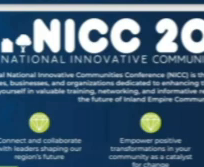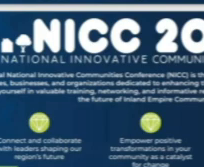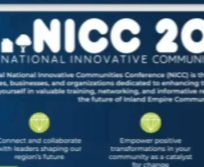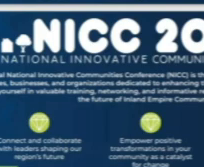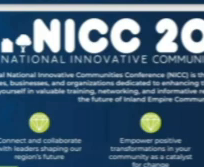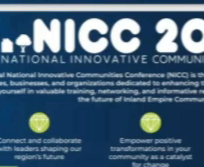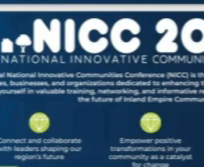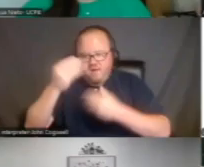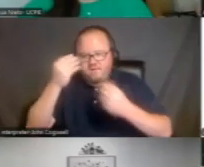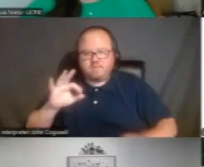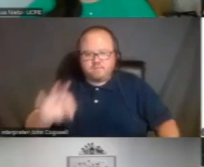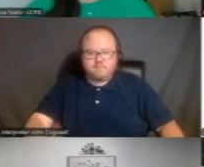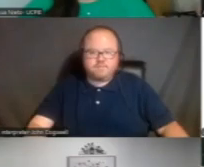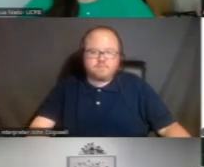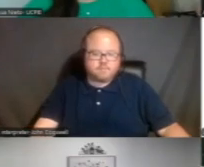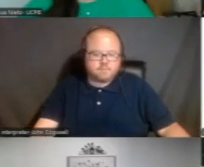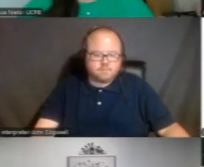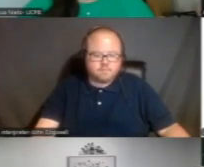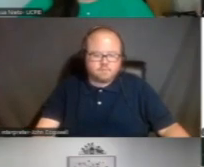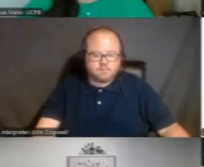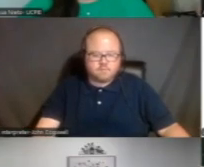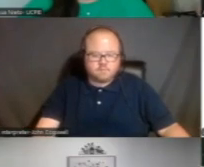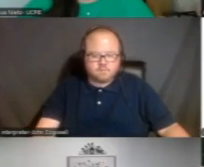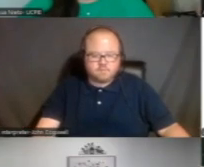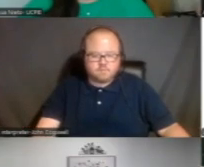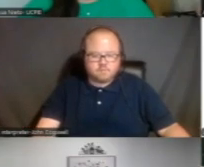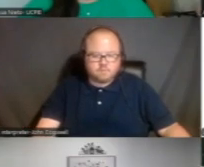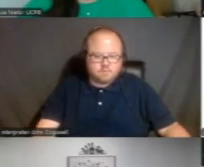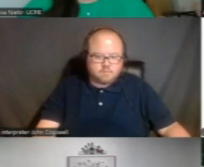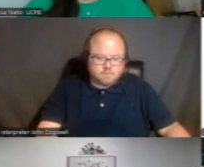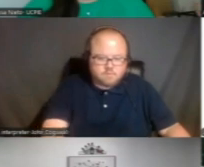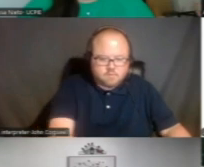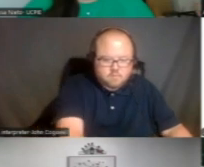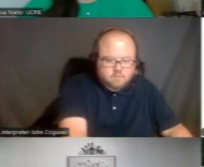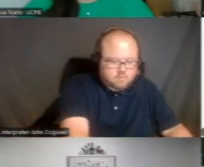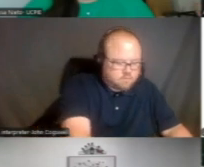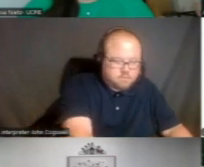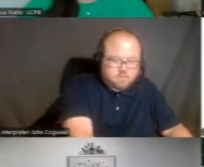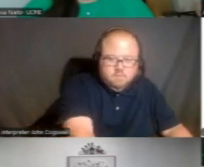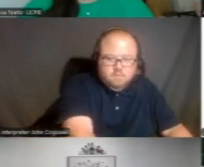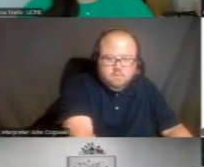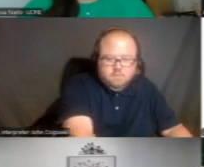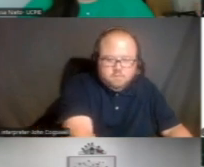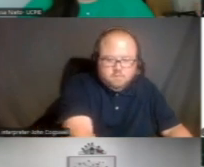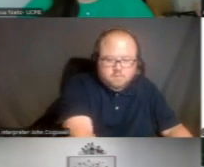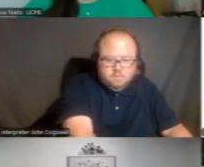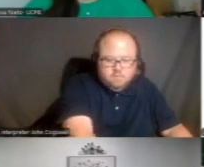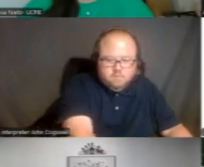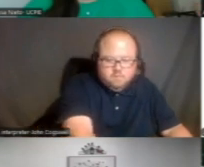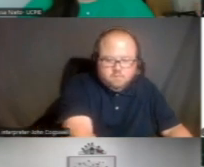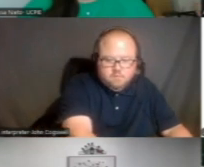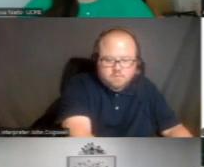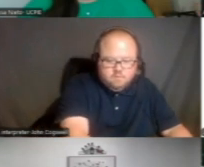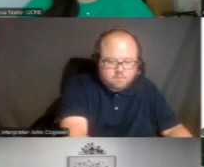and I'll send you the information. I do have a question. Um, let's say the deaf community wants to join this. I've done assist and